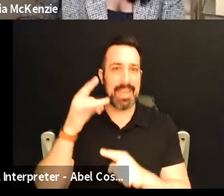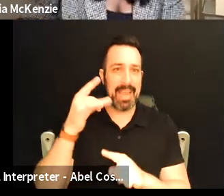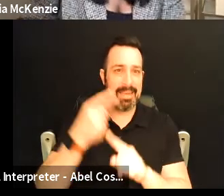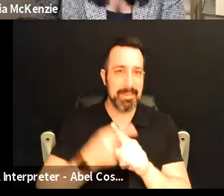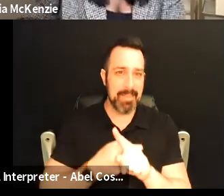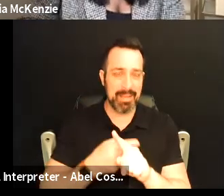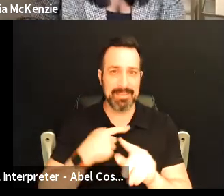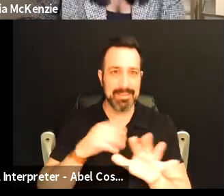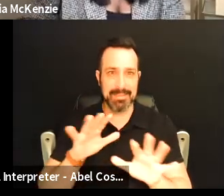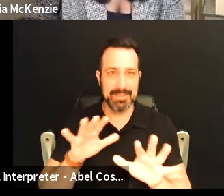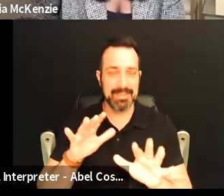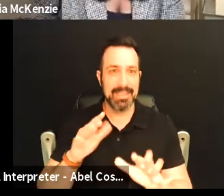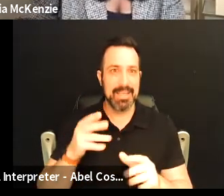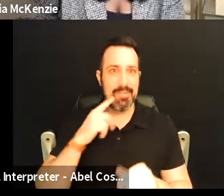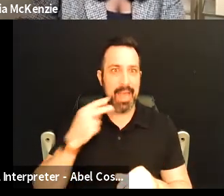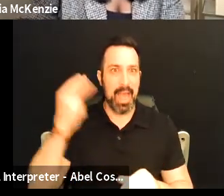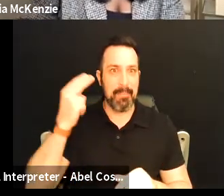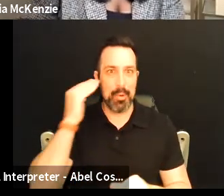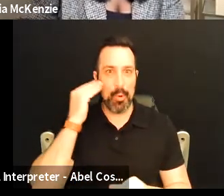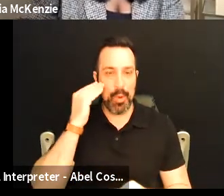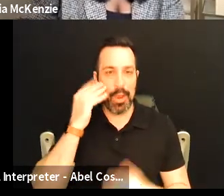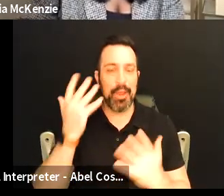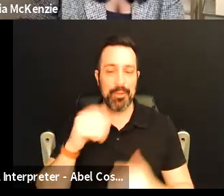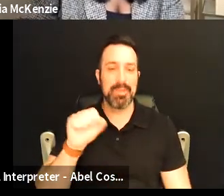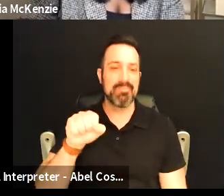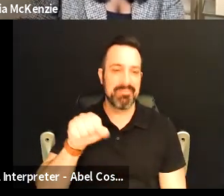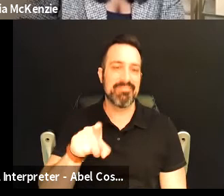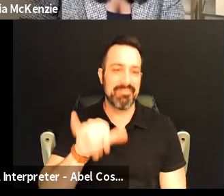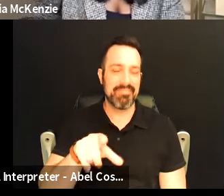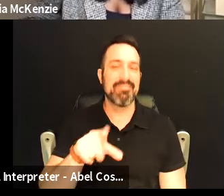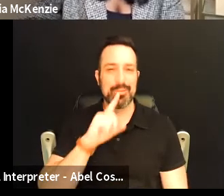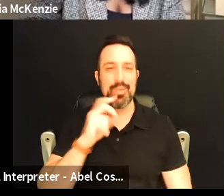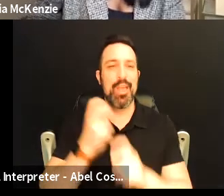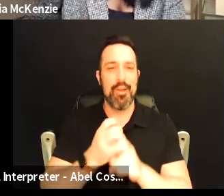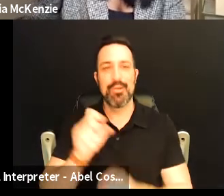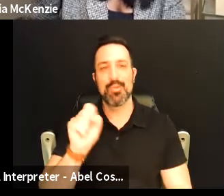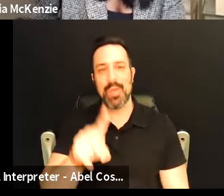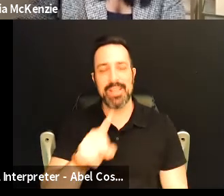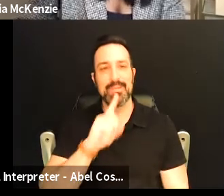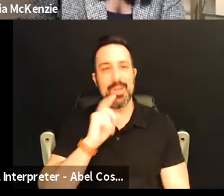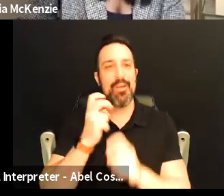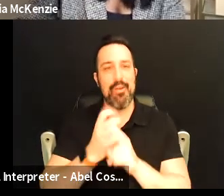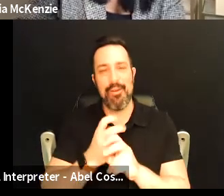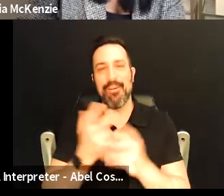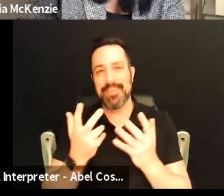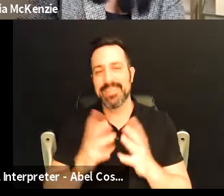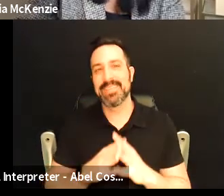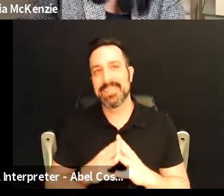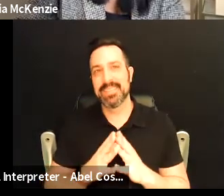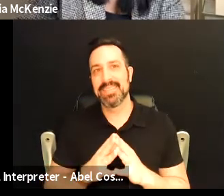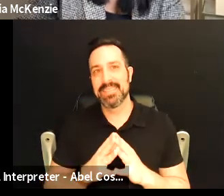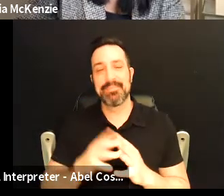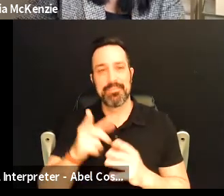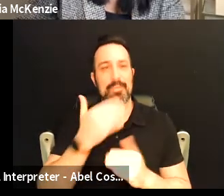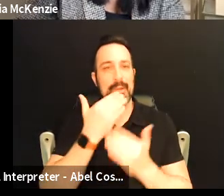that i'm like i'm so hyper aware um yes that that is really it is hard to ask it's really hard to ask and it's you know i think you